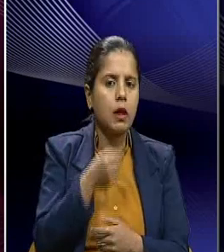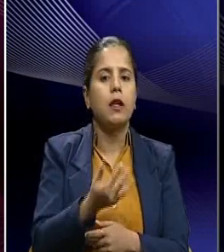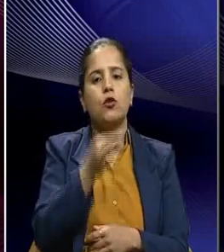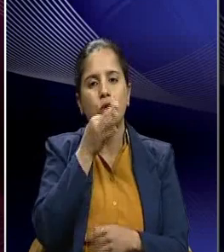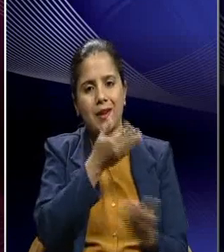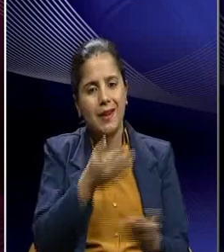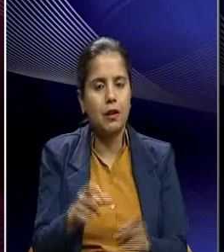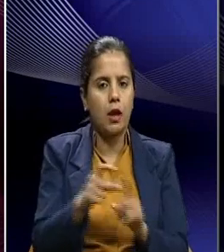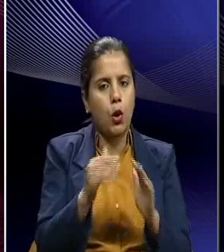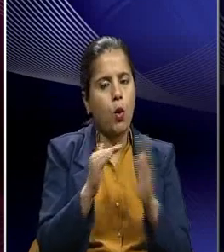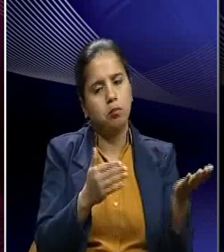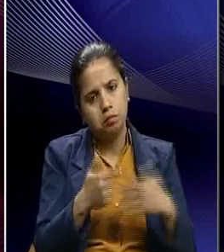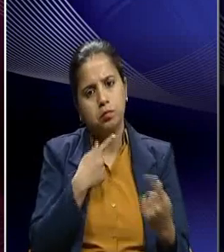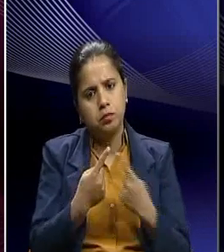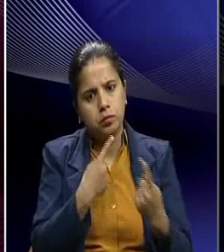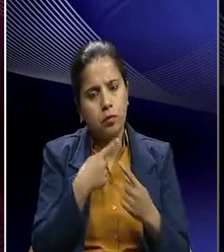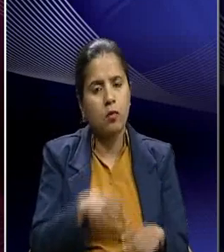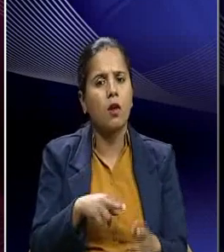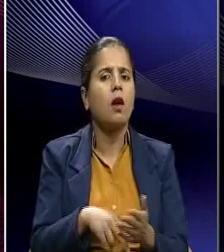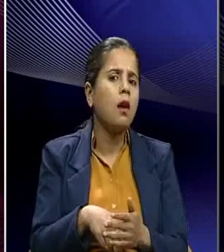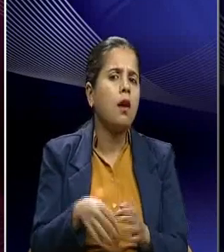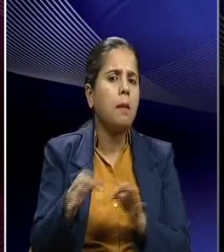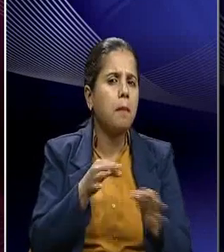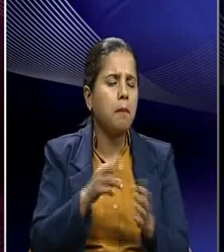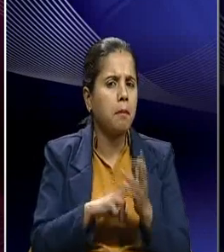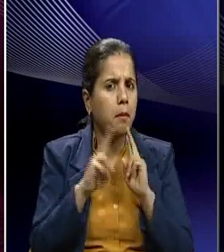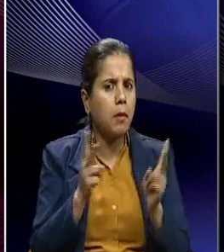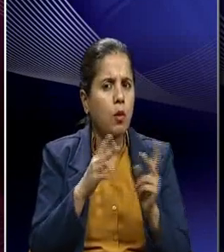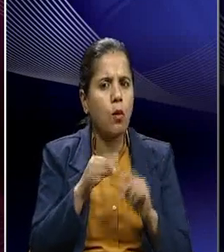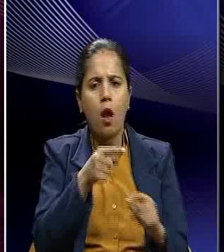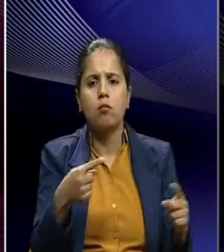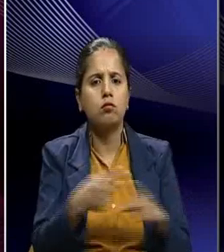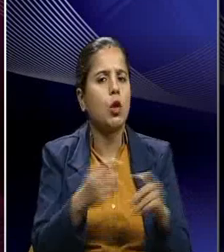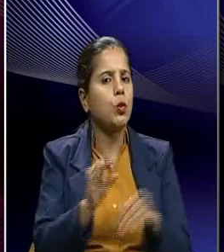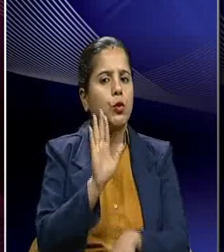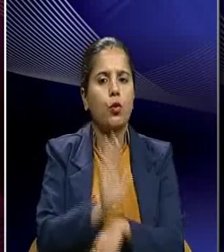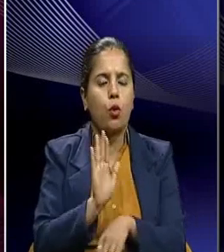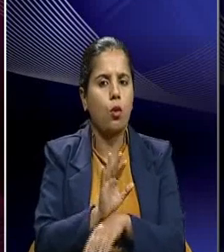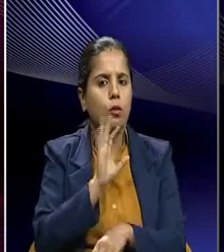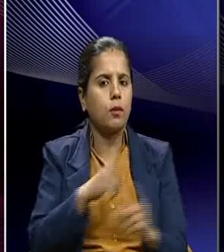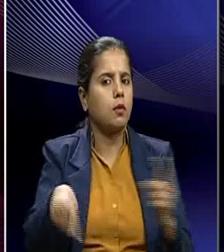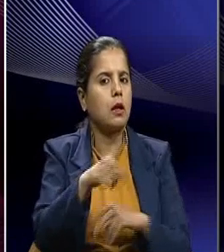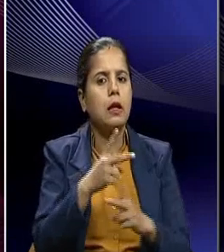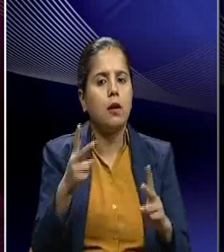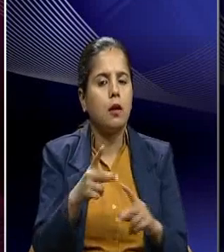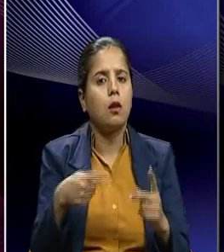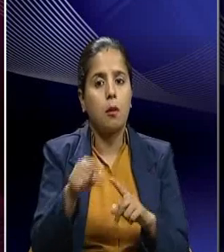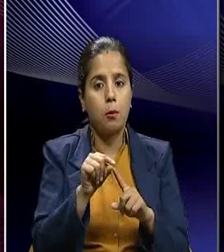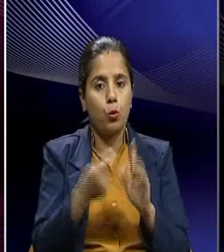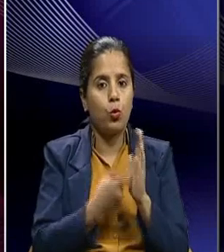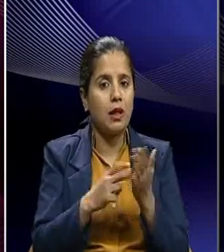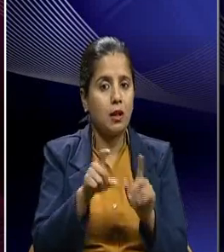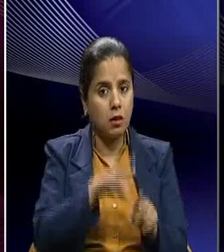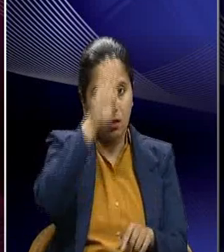And at all these meetings Patel explained that there was no inherent conflict between the Congress and the princely order